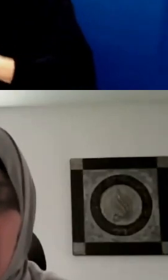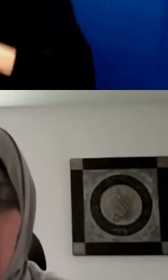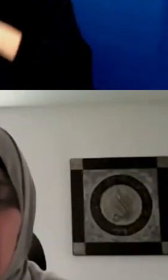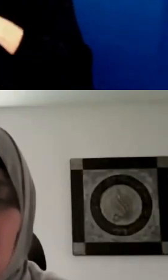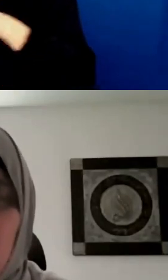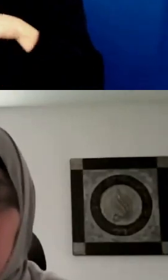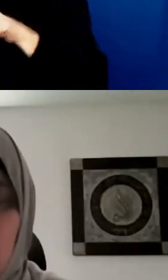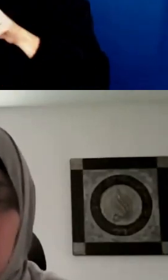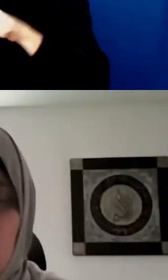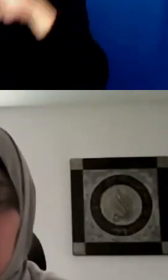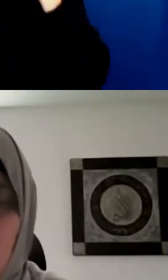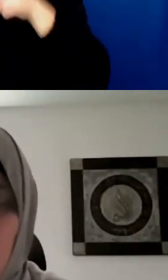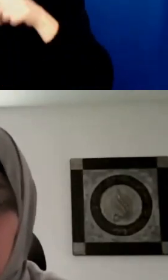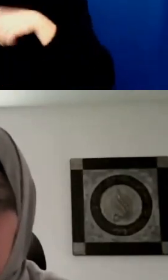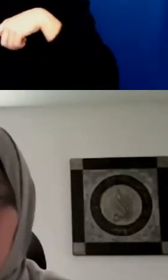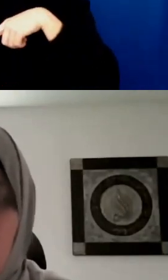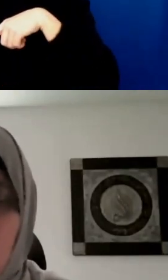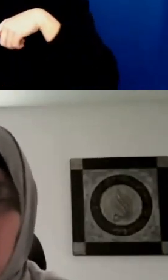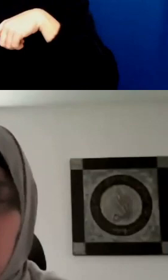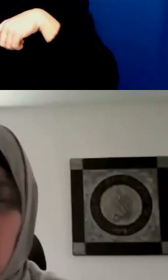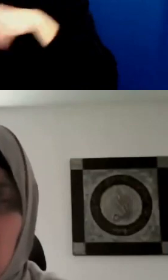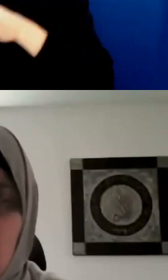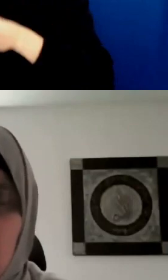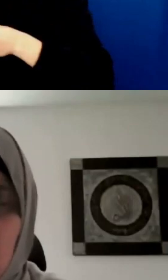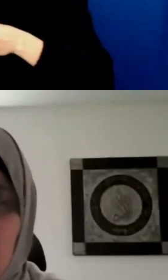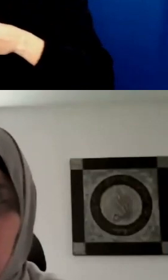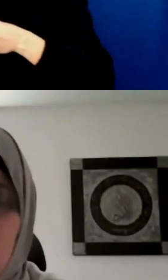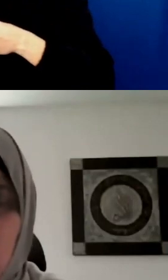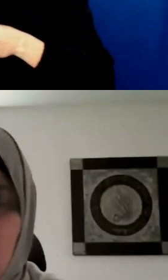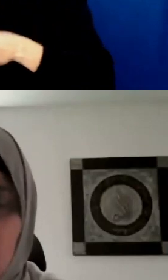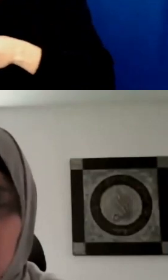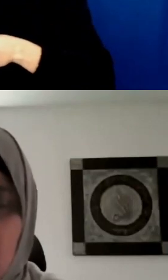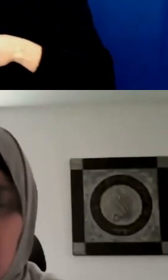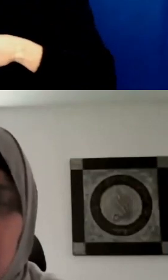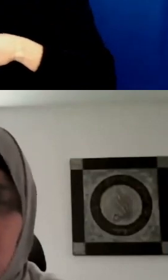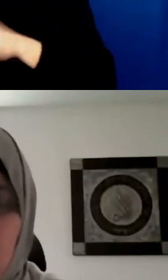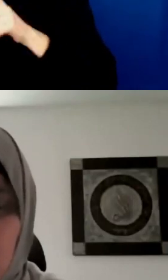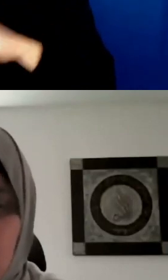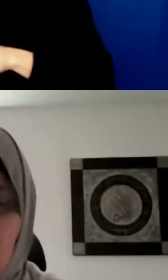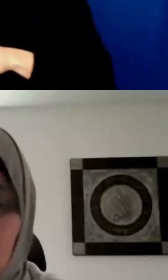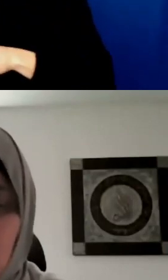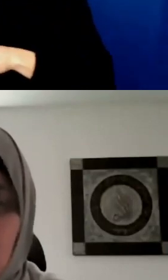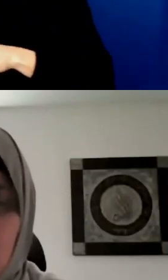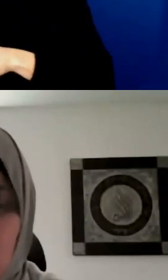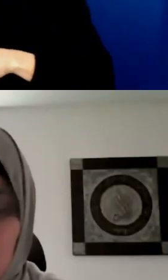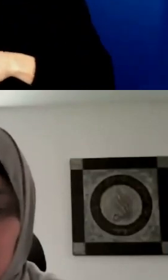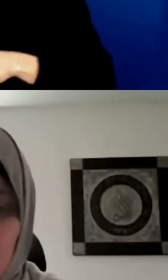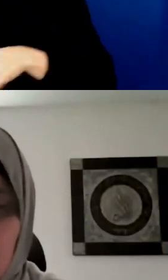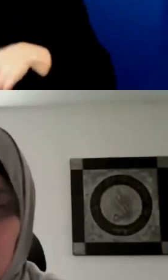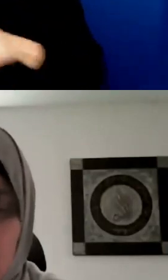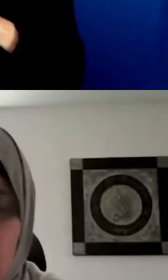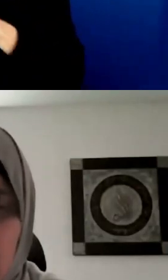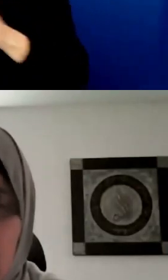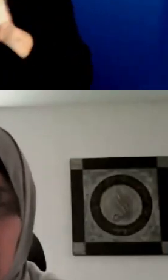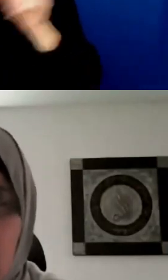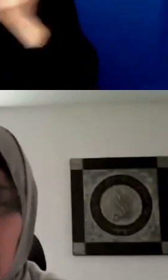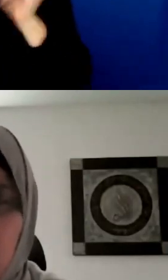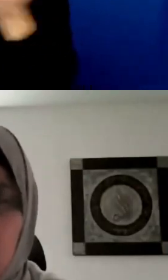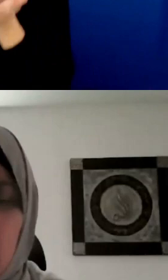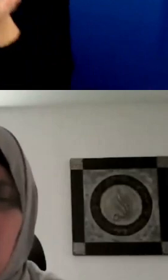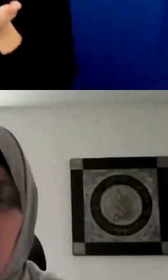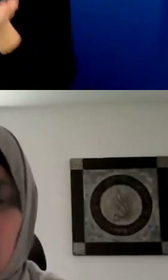And we would be talking about our disability with possibility findings through the Shape the CDB,